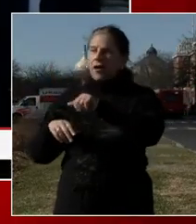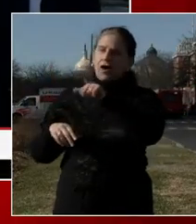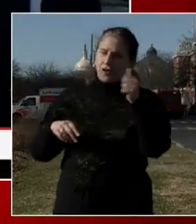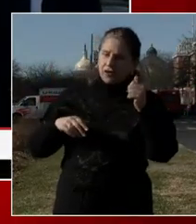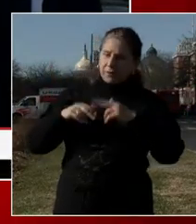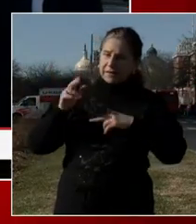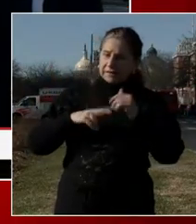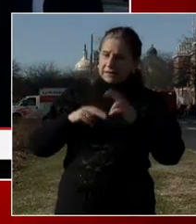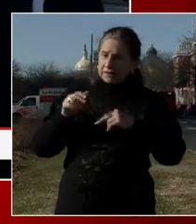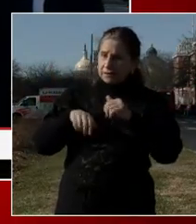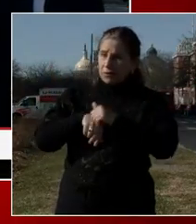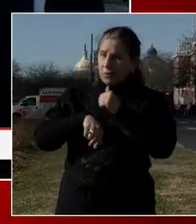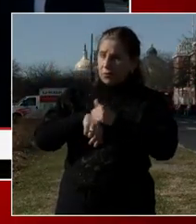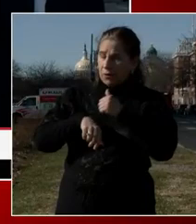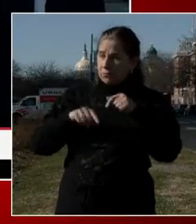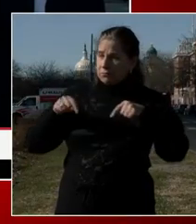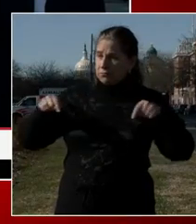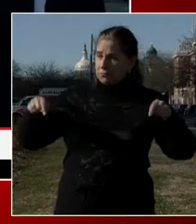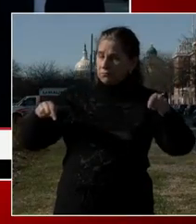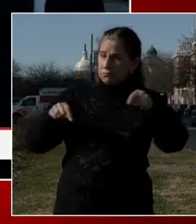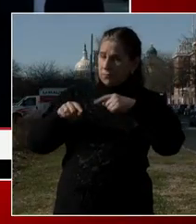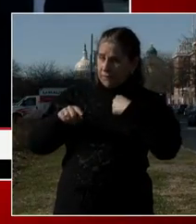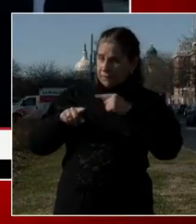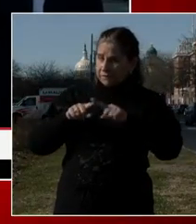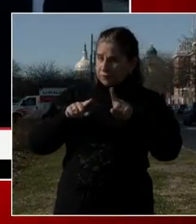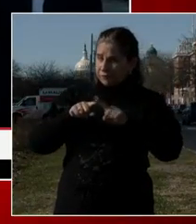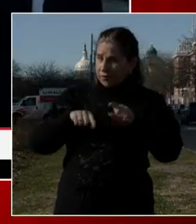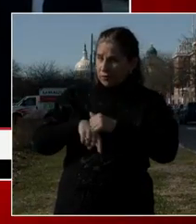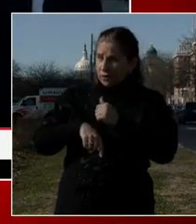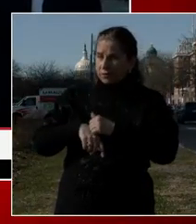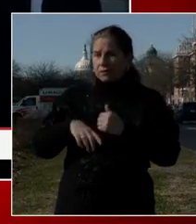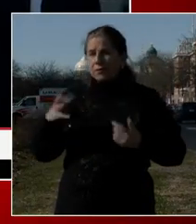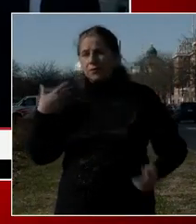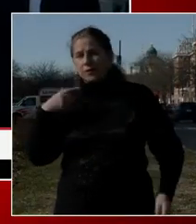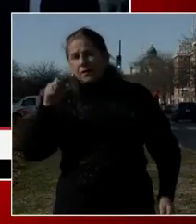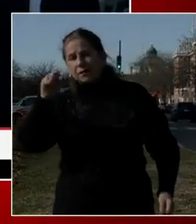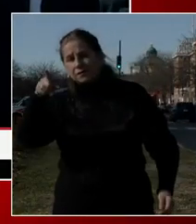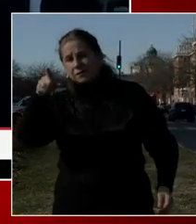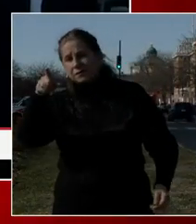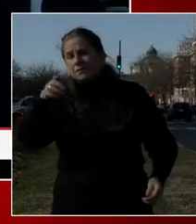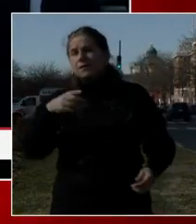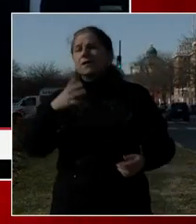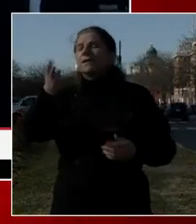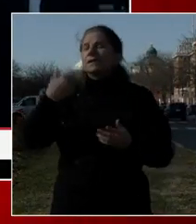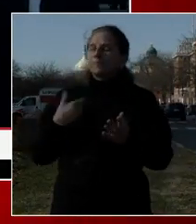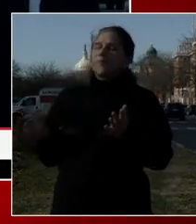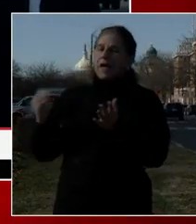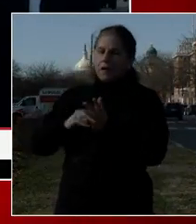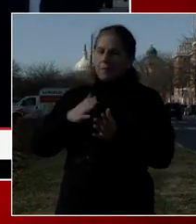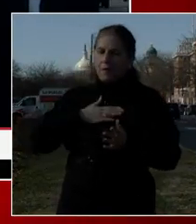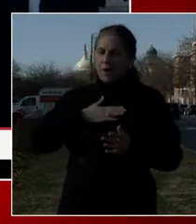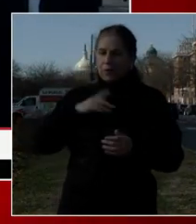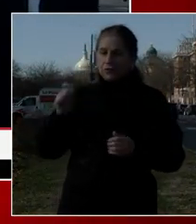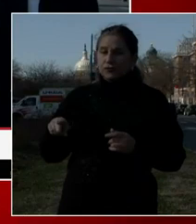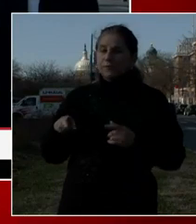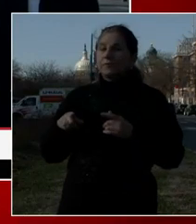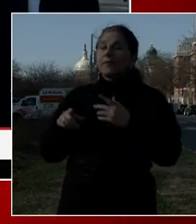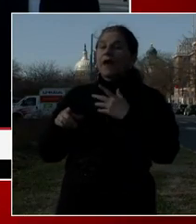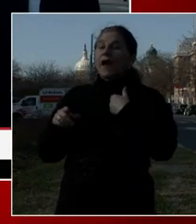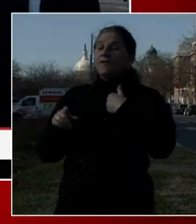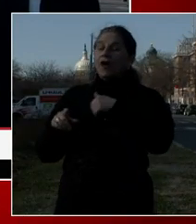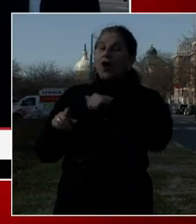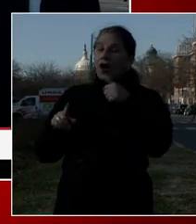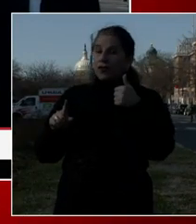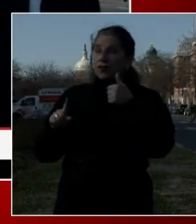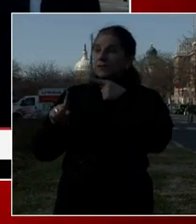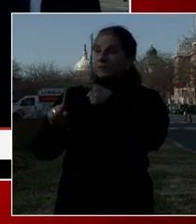Oh, I'm sorry. Go ahead. Let me repeat the questions. Are there any other specific threats to buildings outside of